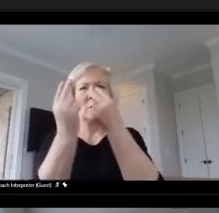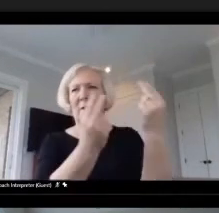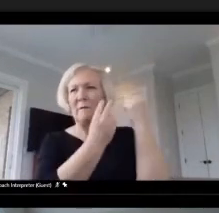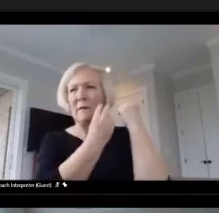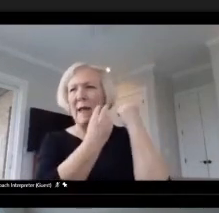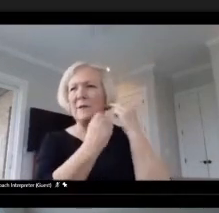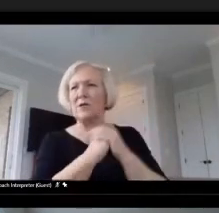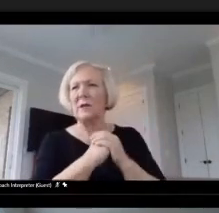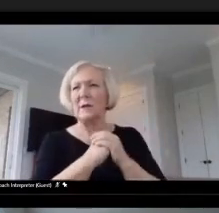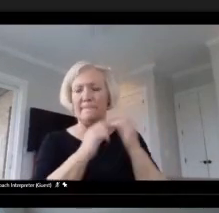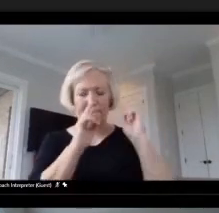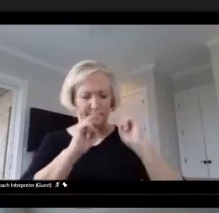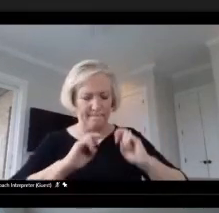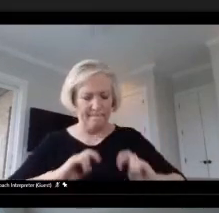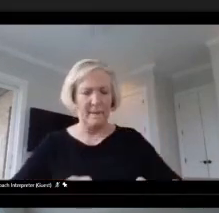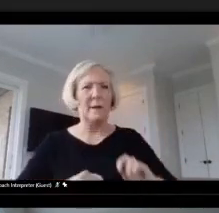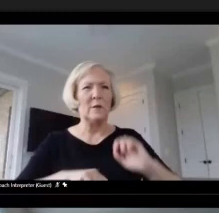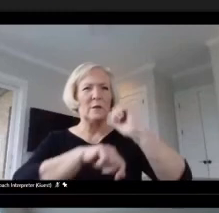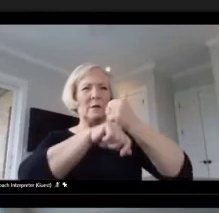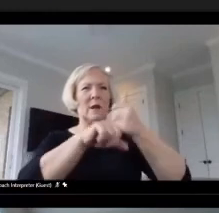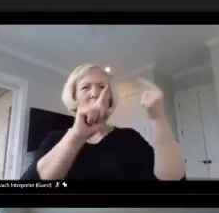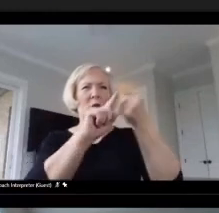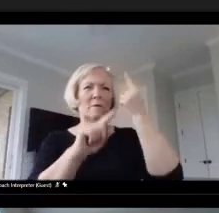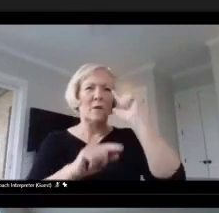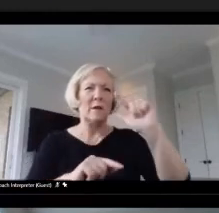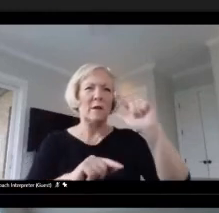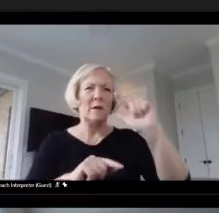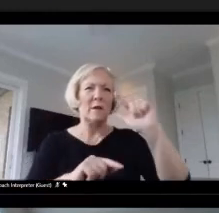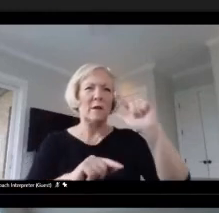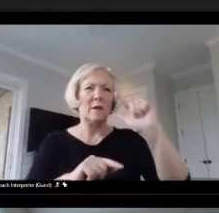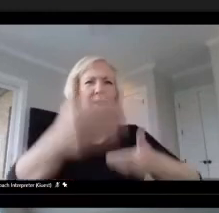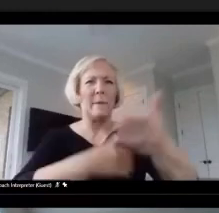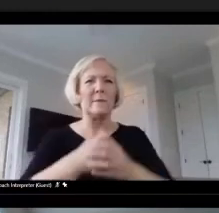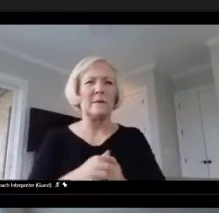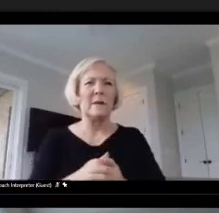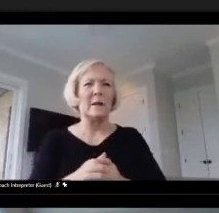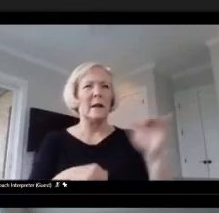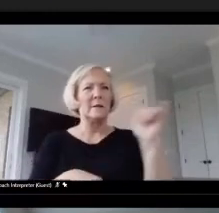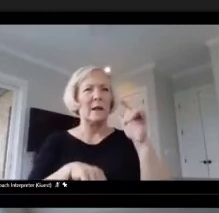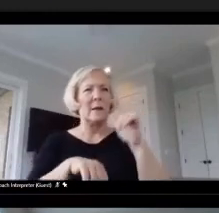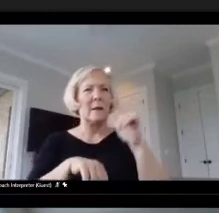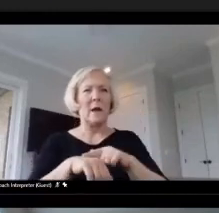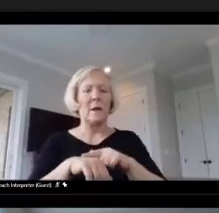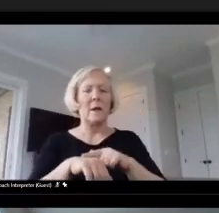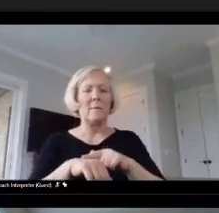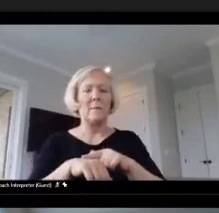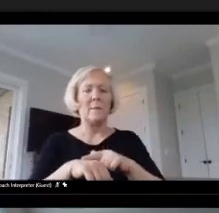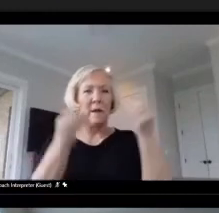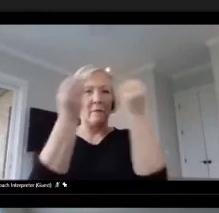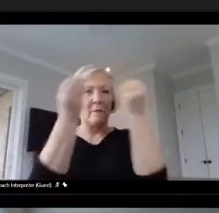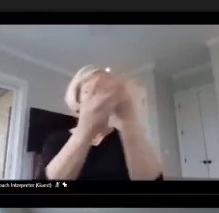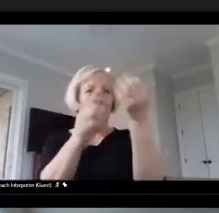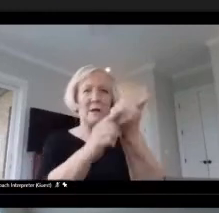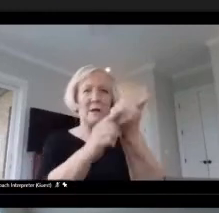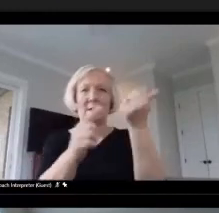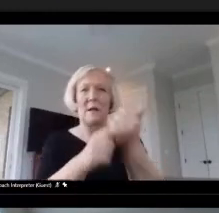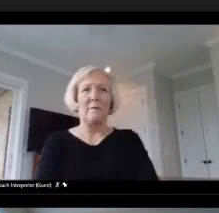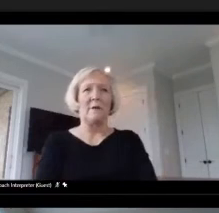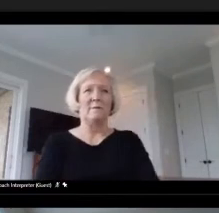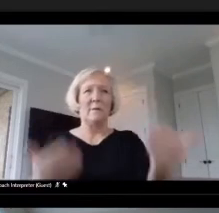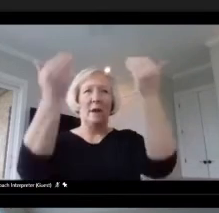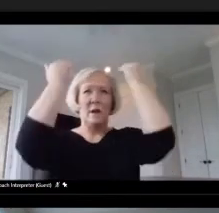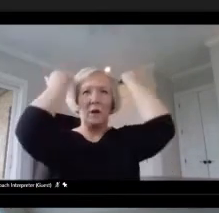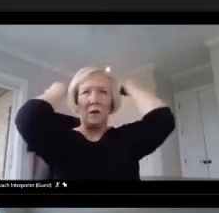for what your next steps are. At the same time, it's an overwhelming amount of information. You all have just become